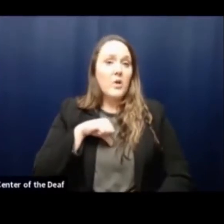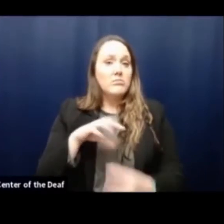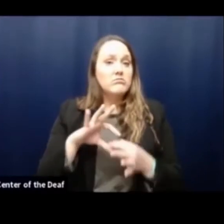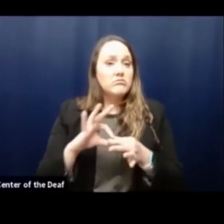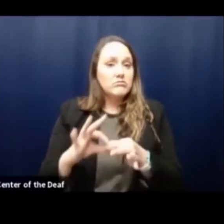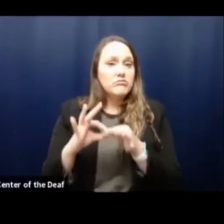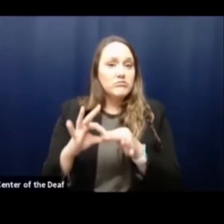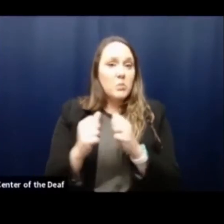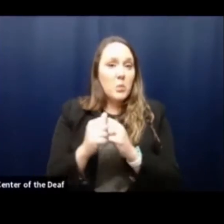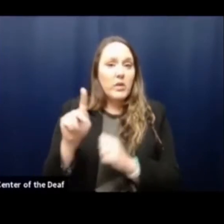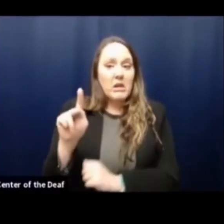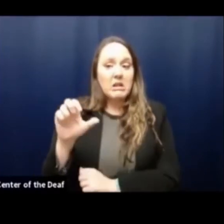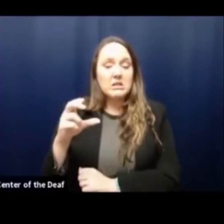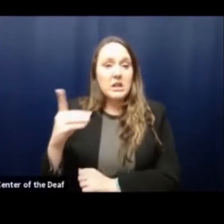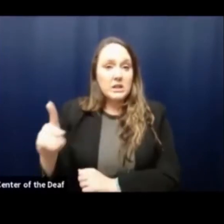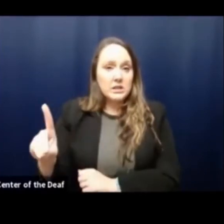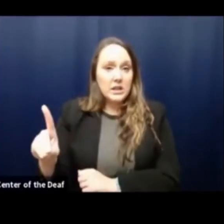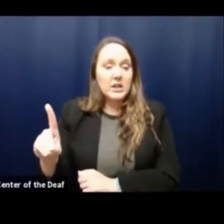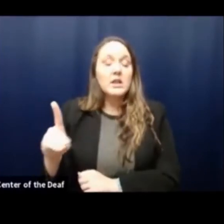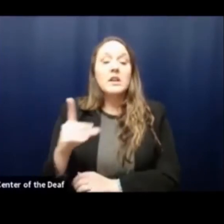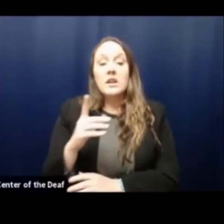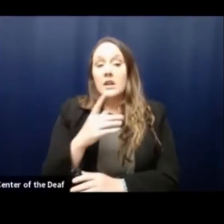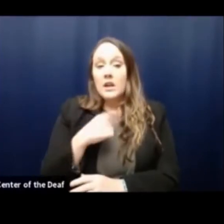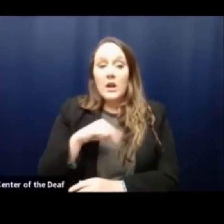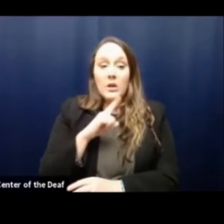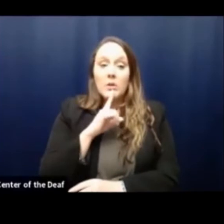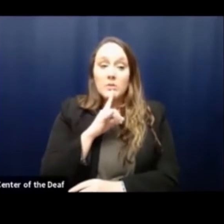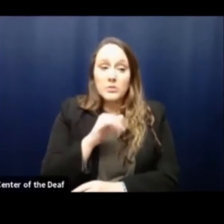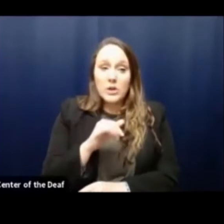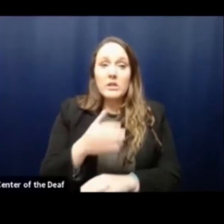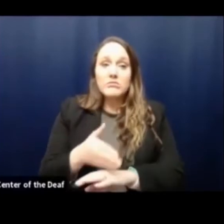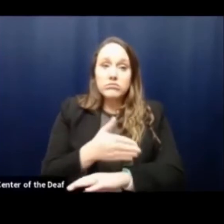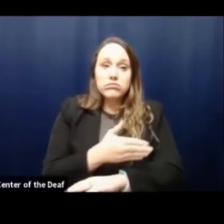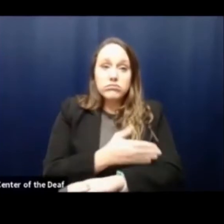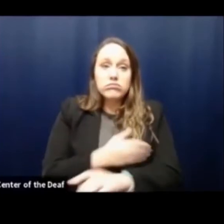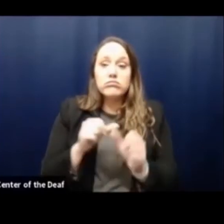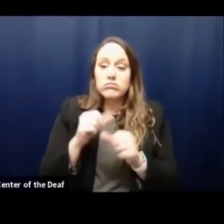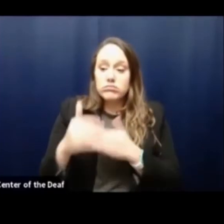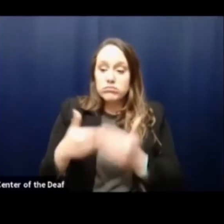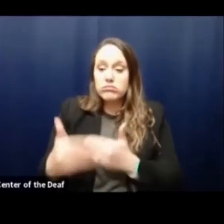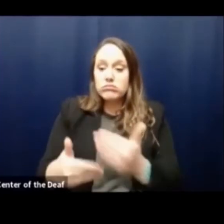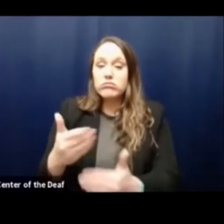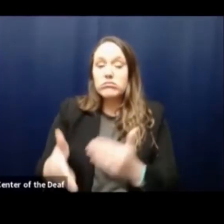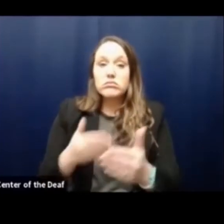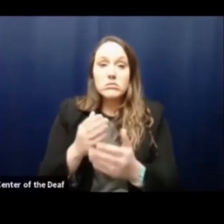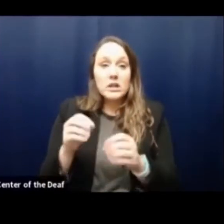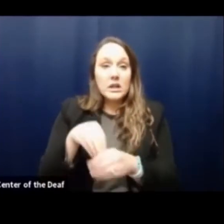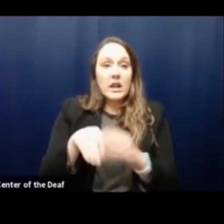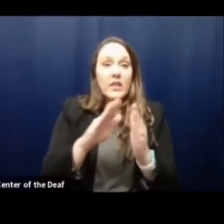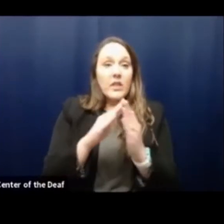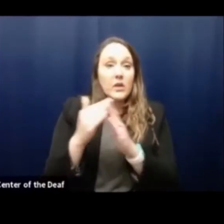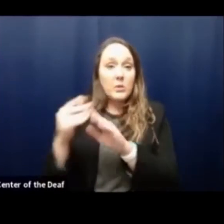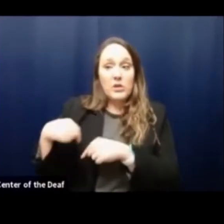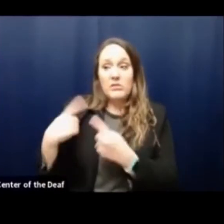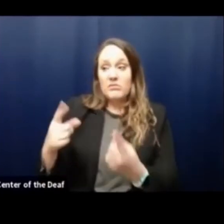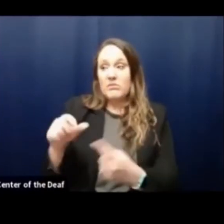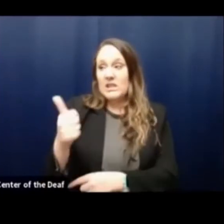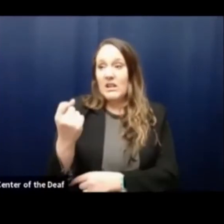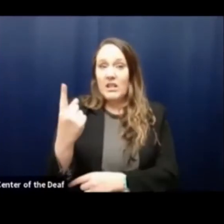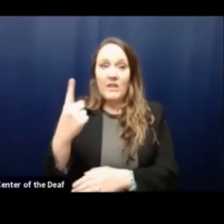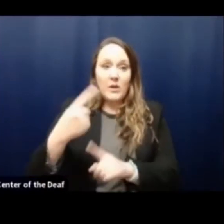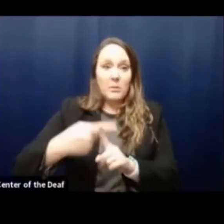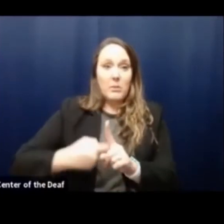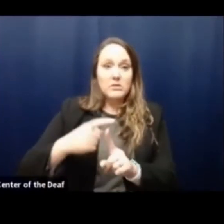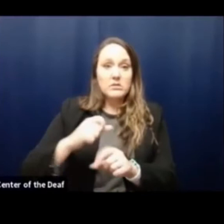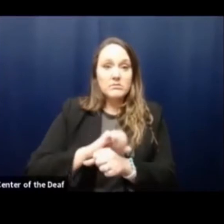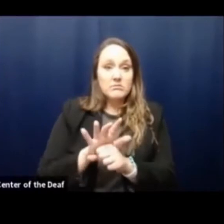think it has allowed us to make a significant amount of progress in the community during the 10 or 11 months of the pandemic. As in